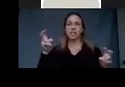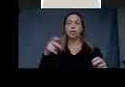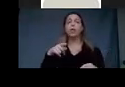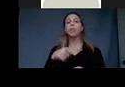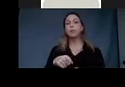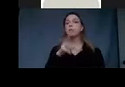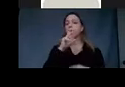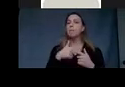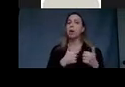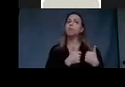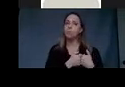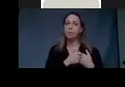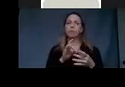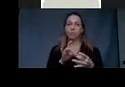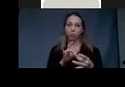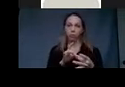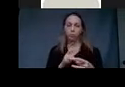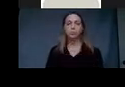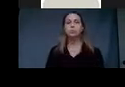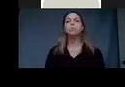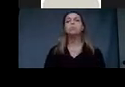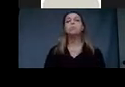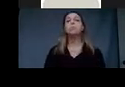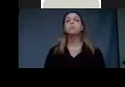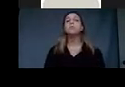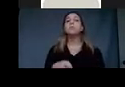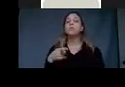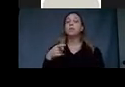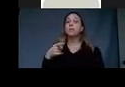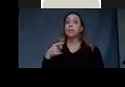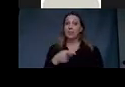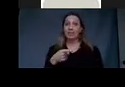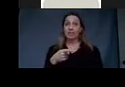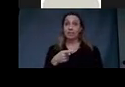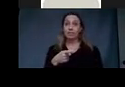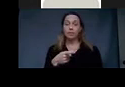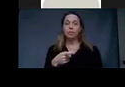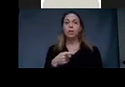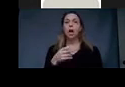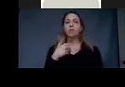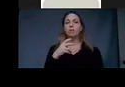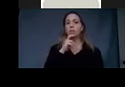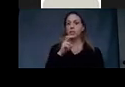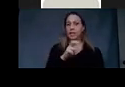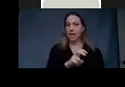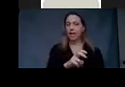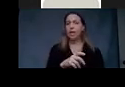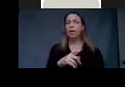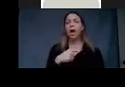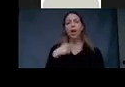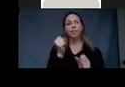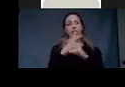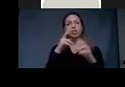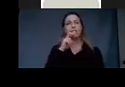romantic relationships. In this case, there's a snake. Now I think of snakes as